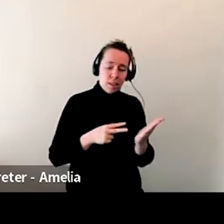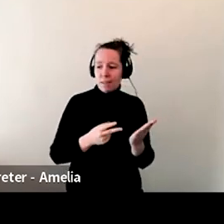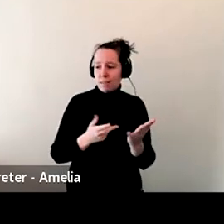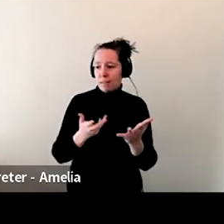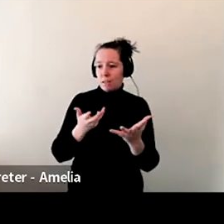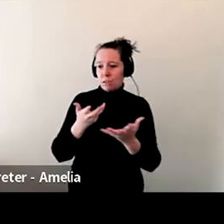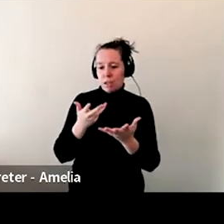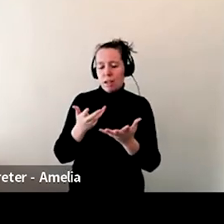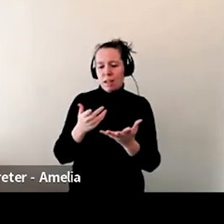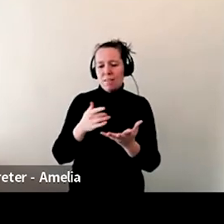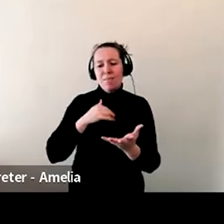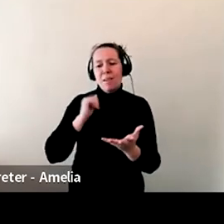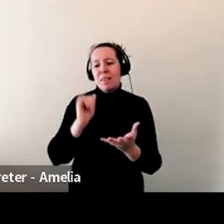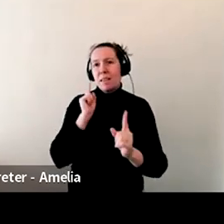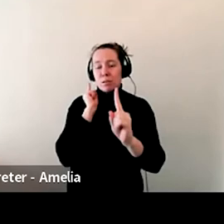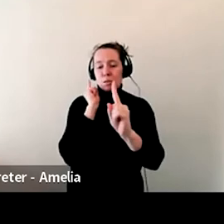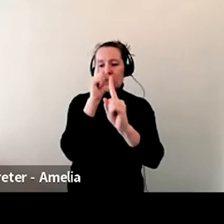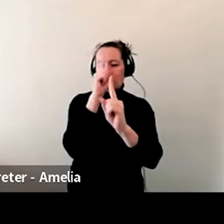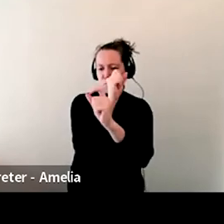be that third place.